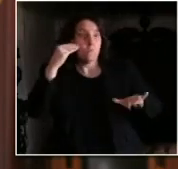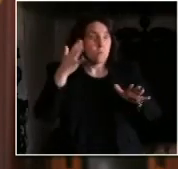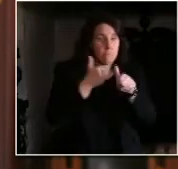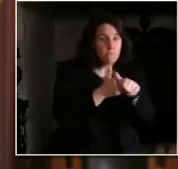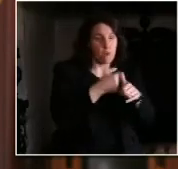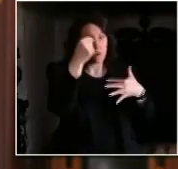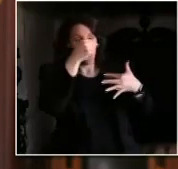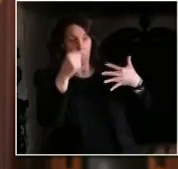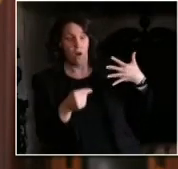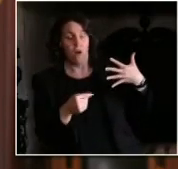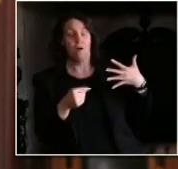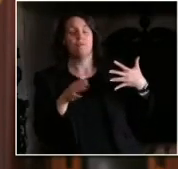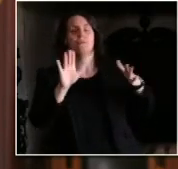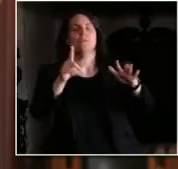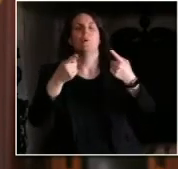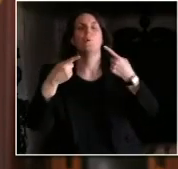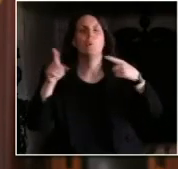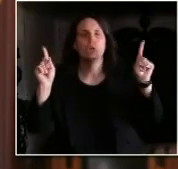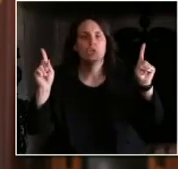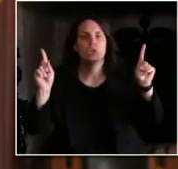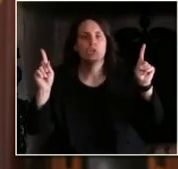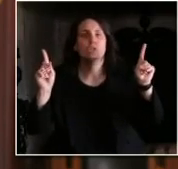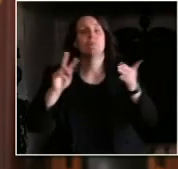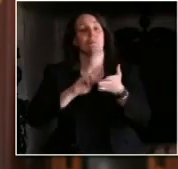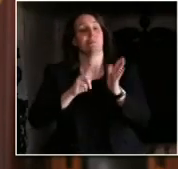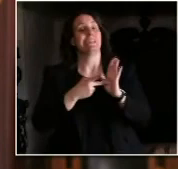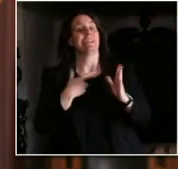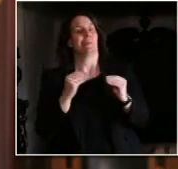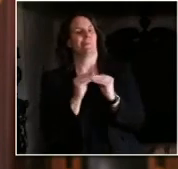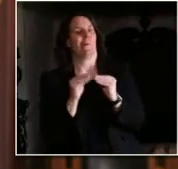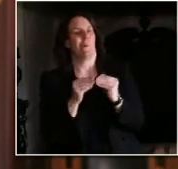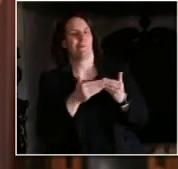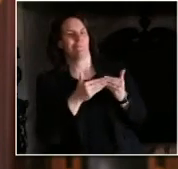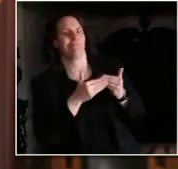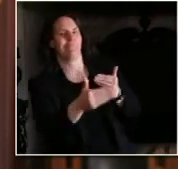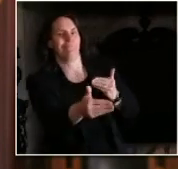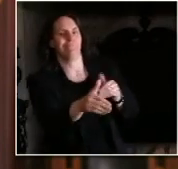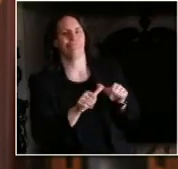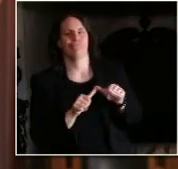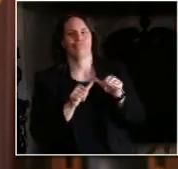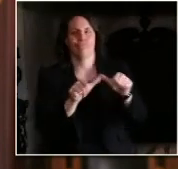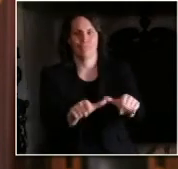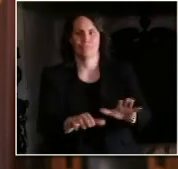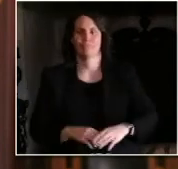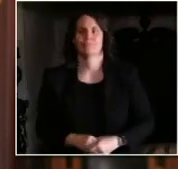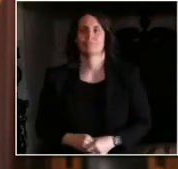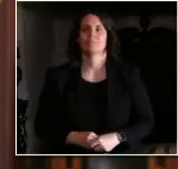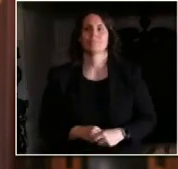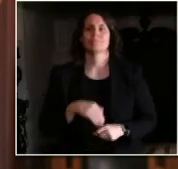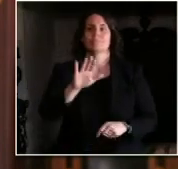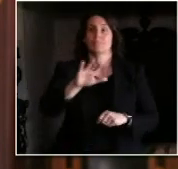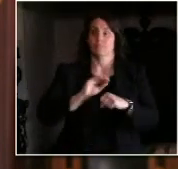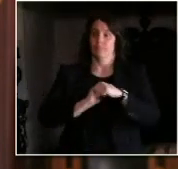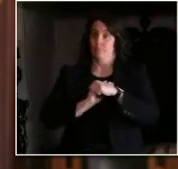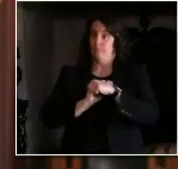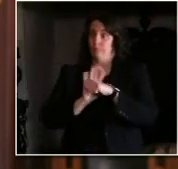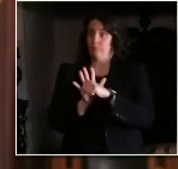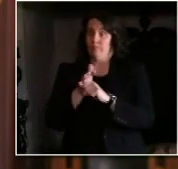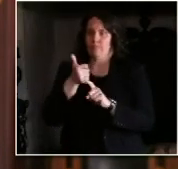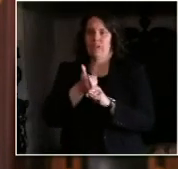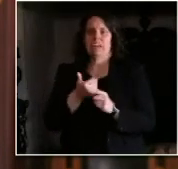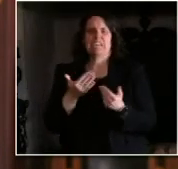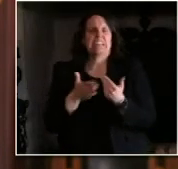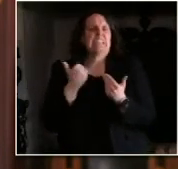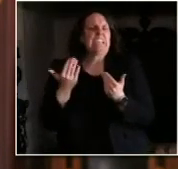line is that COVID-19 is a highly contagious virus that can infect people even if the level of exposure is low